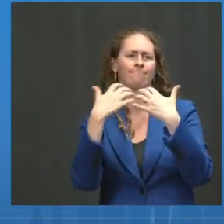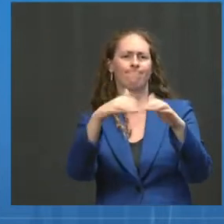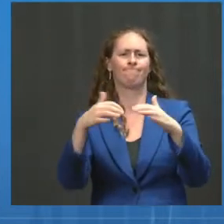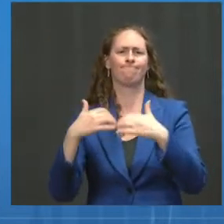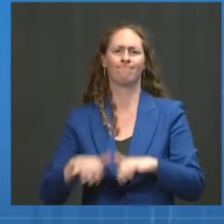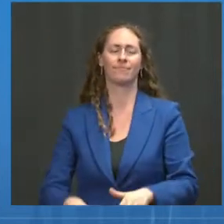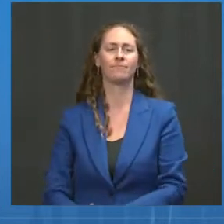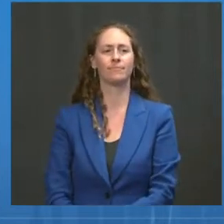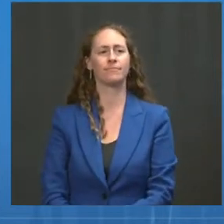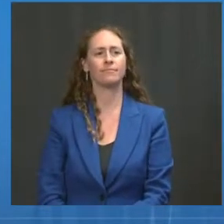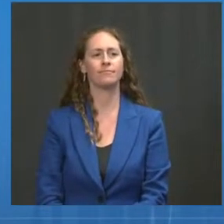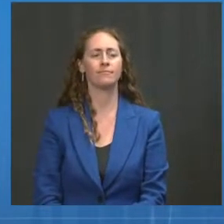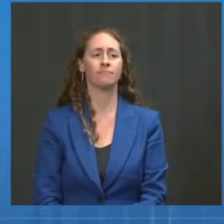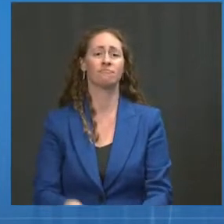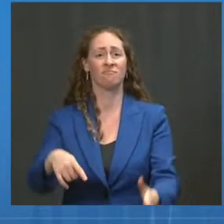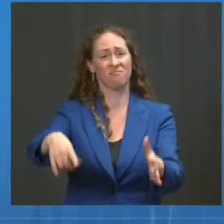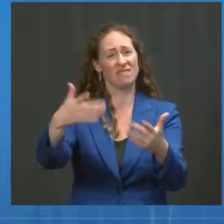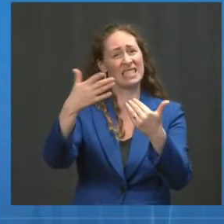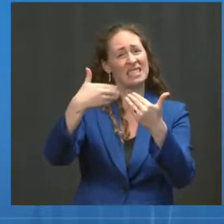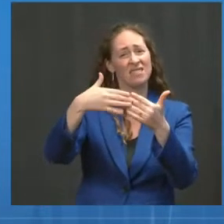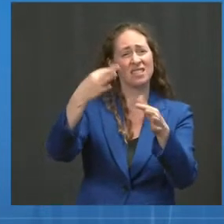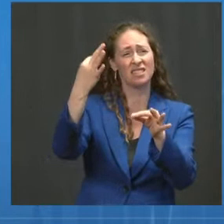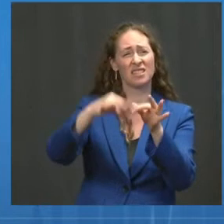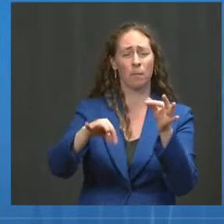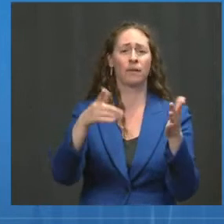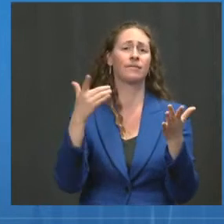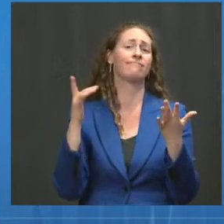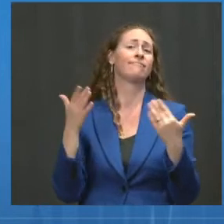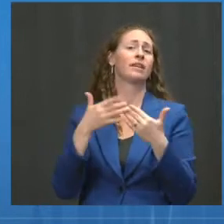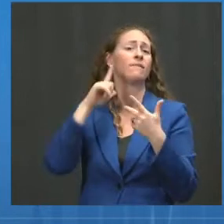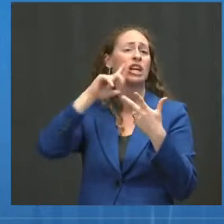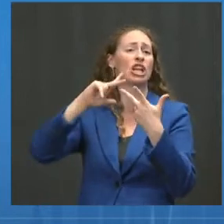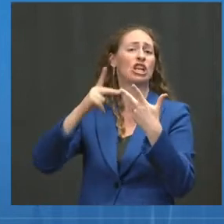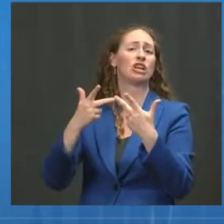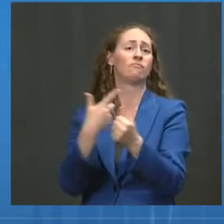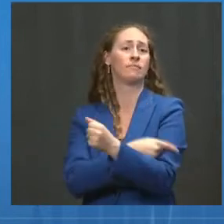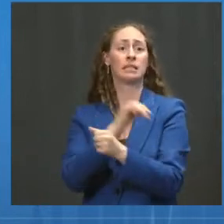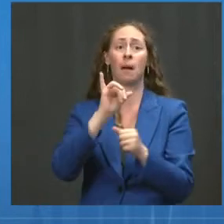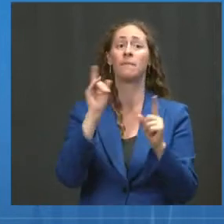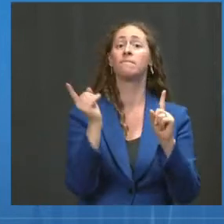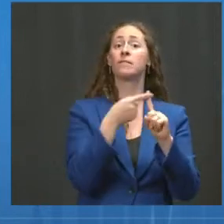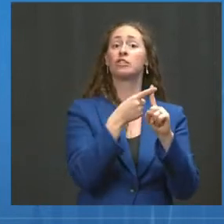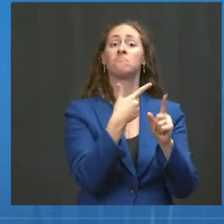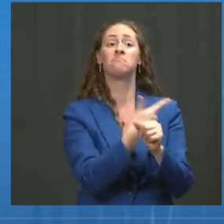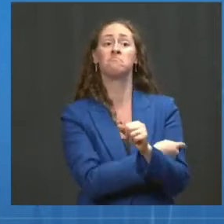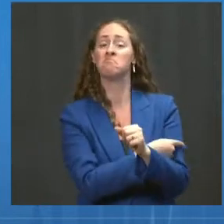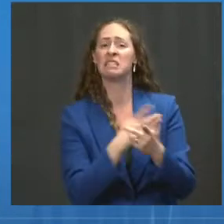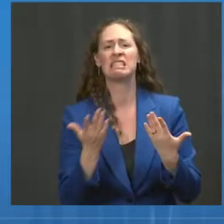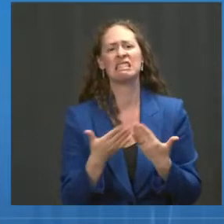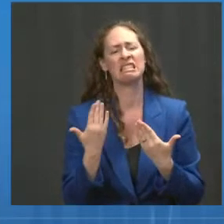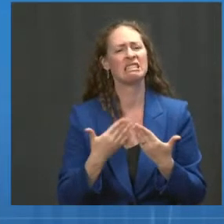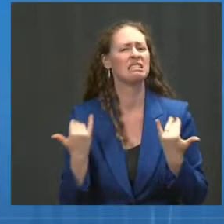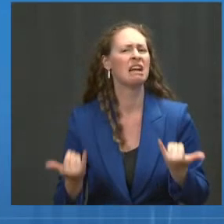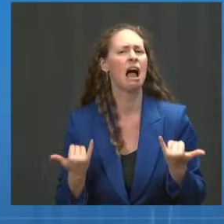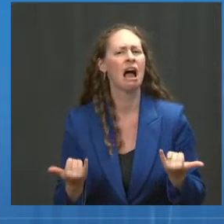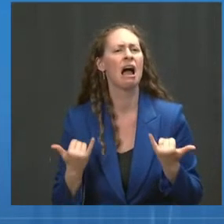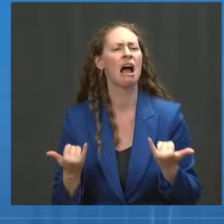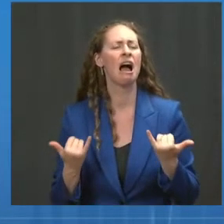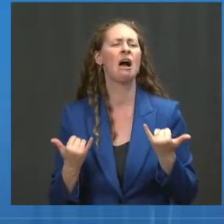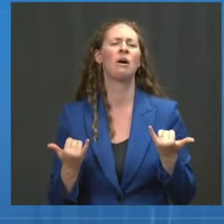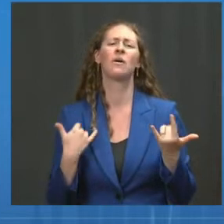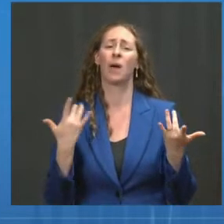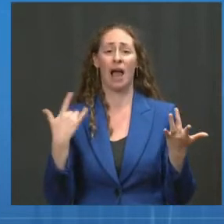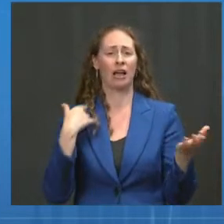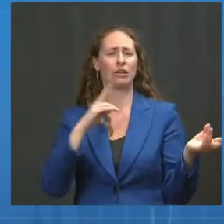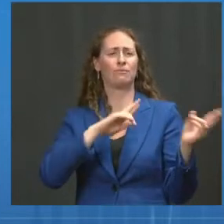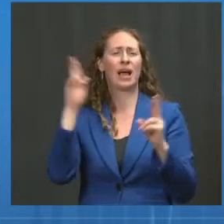convenient to get a booster shot as it is to get a first shot today. We have enough vaccine supply